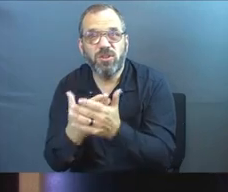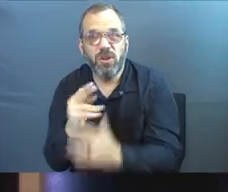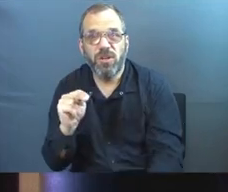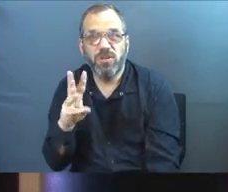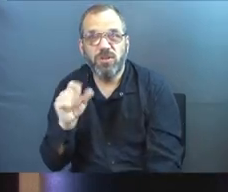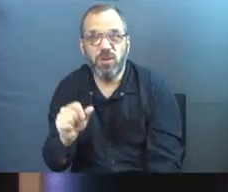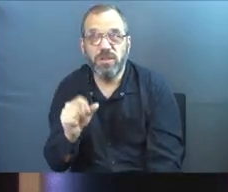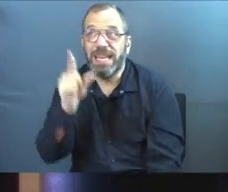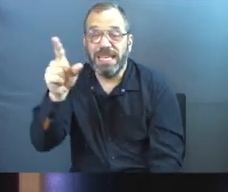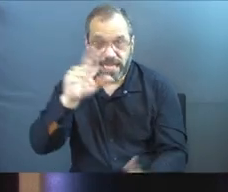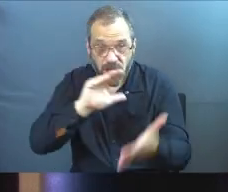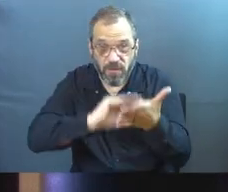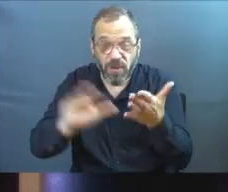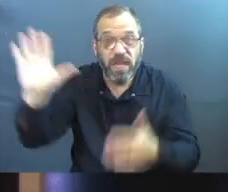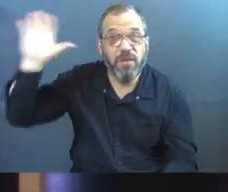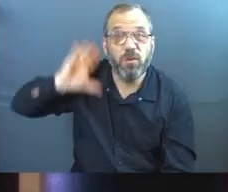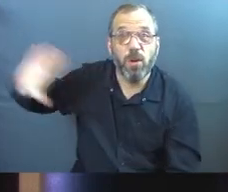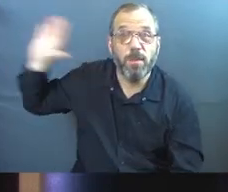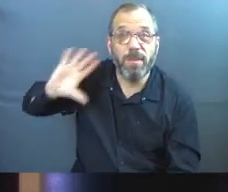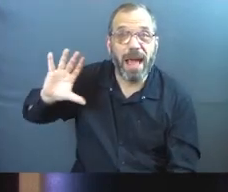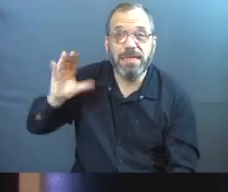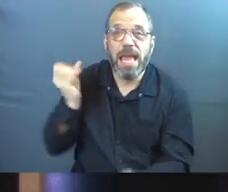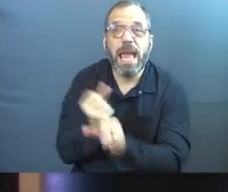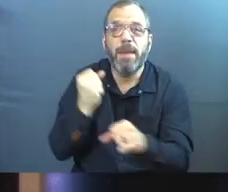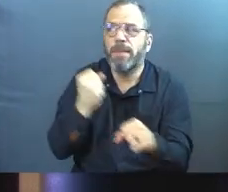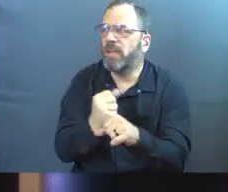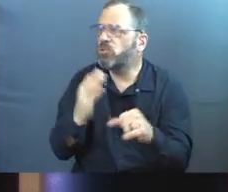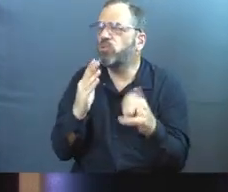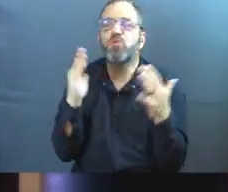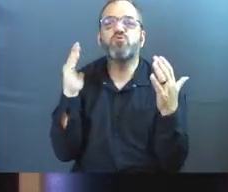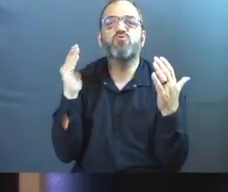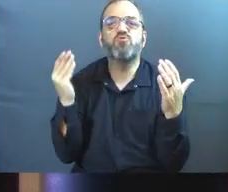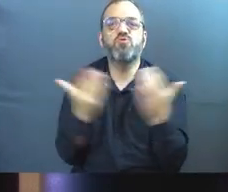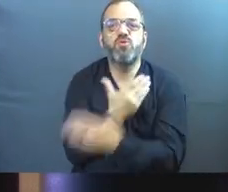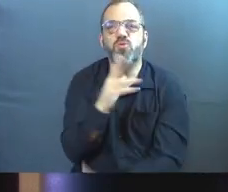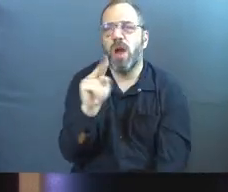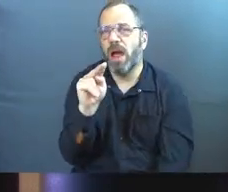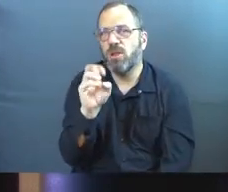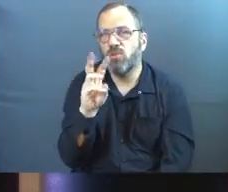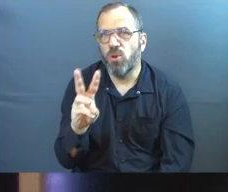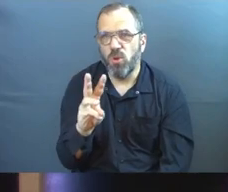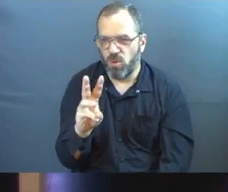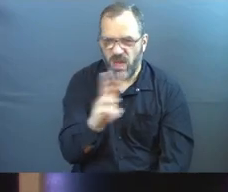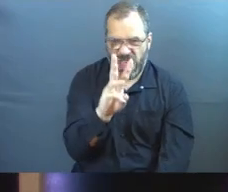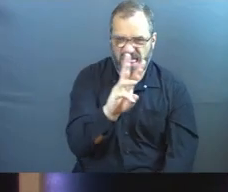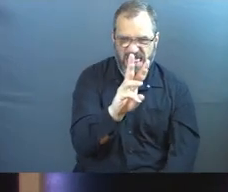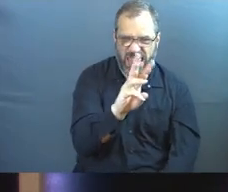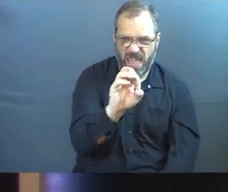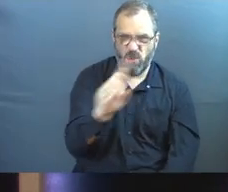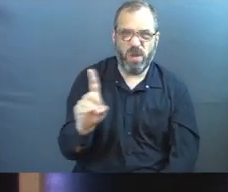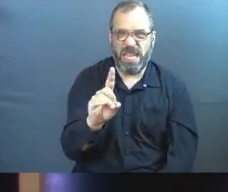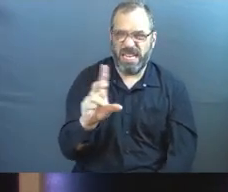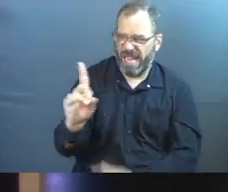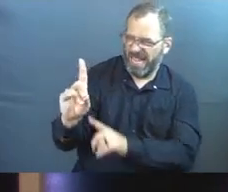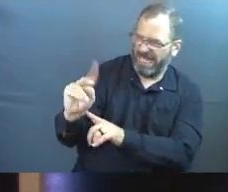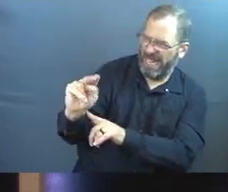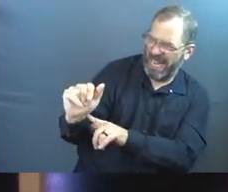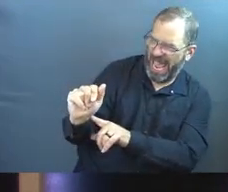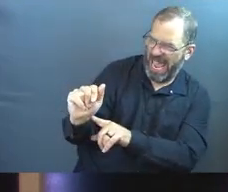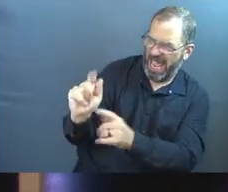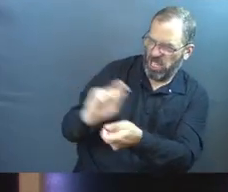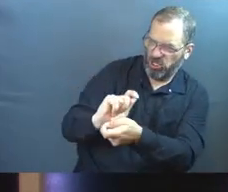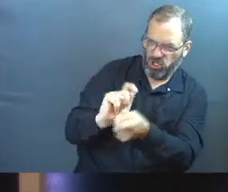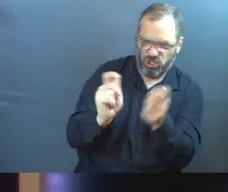because he doesn't just forgive your past. He makes you something new. The weed DNA